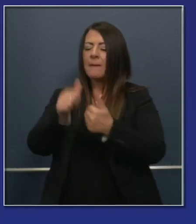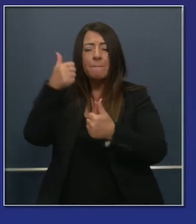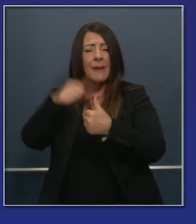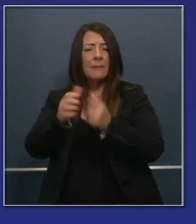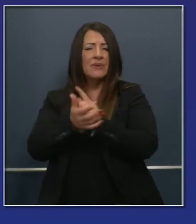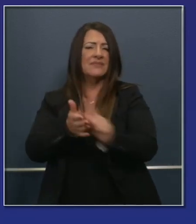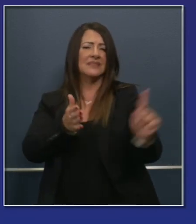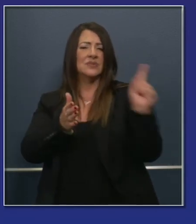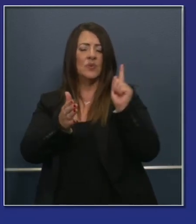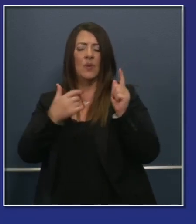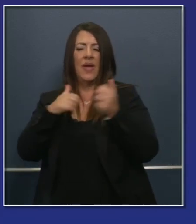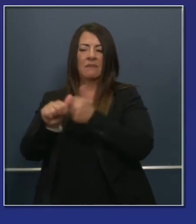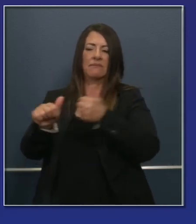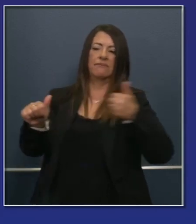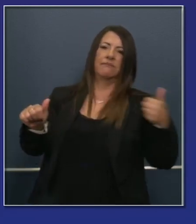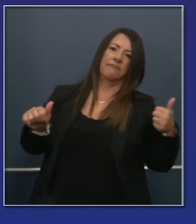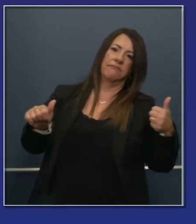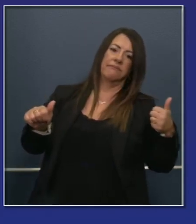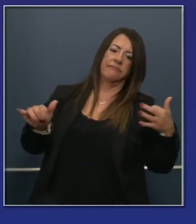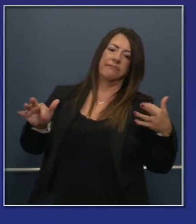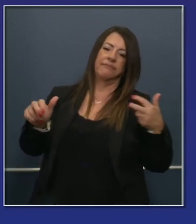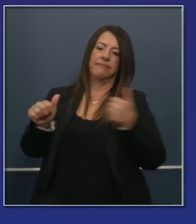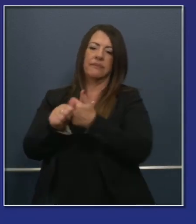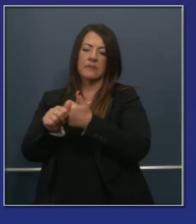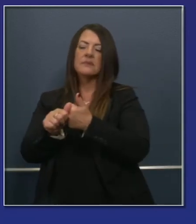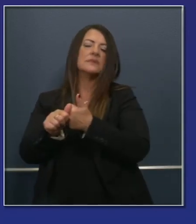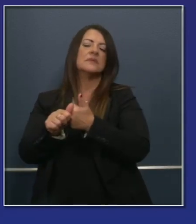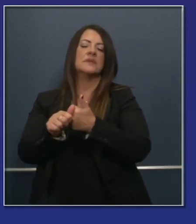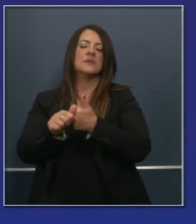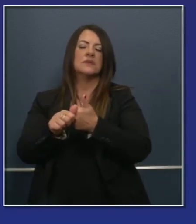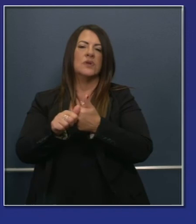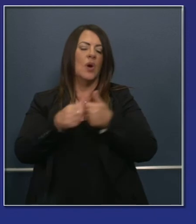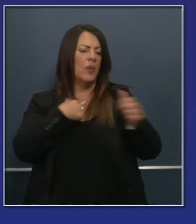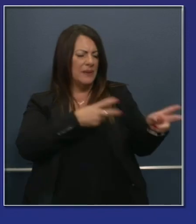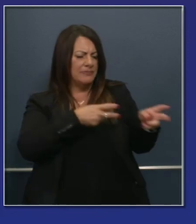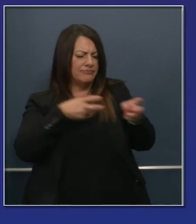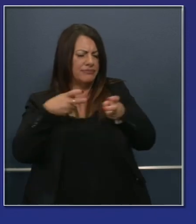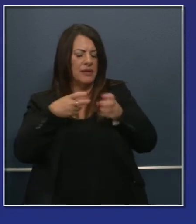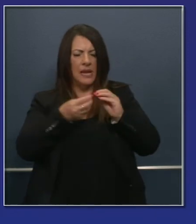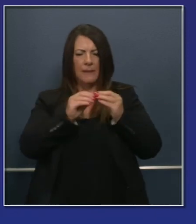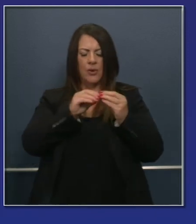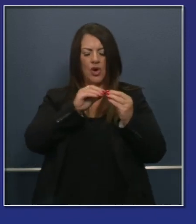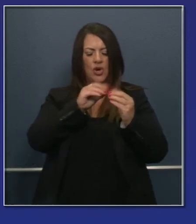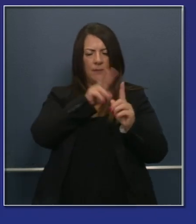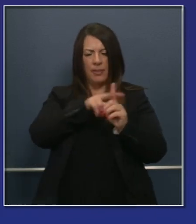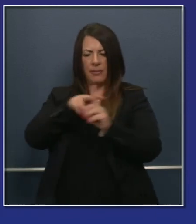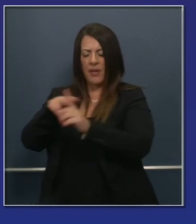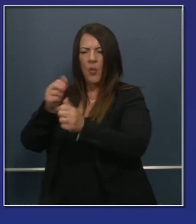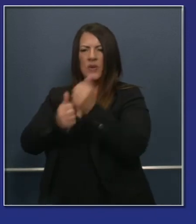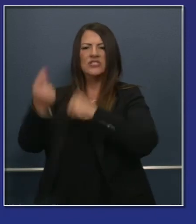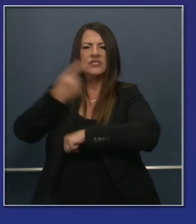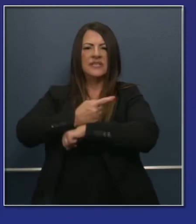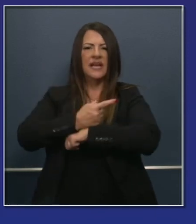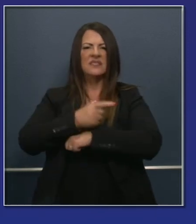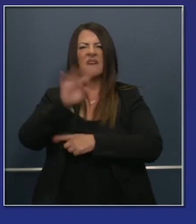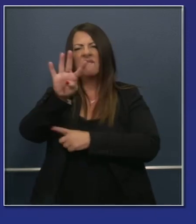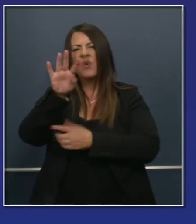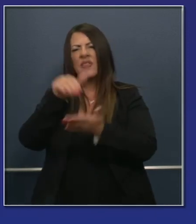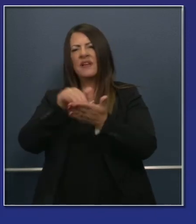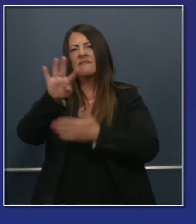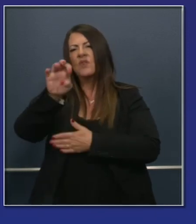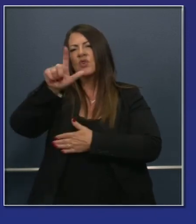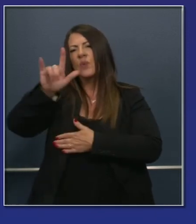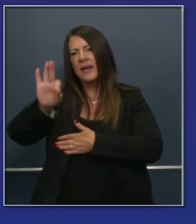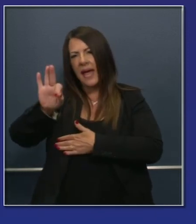backlog that many of you are very familiar with. Of the 7,934, 4,429 are backlog